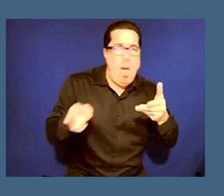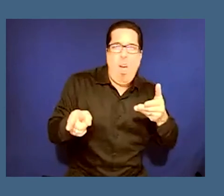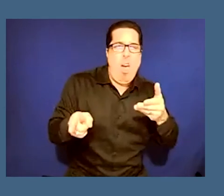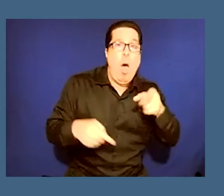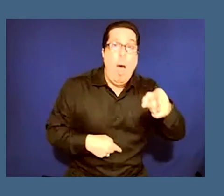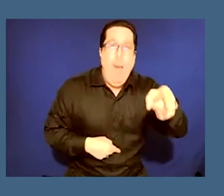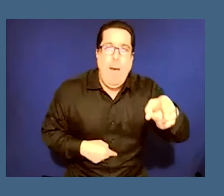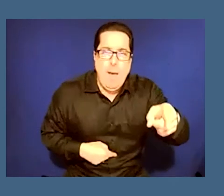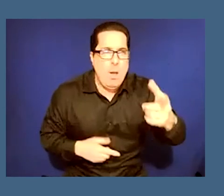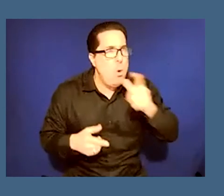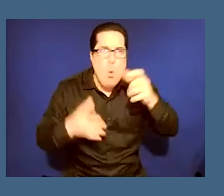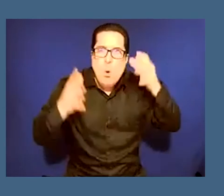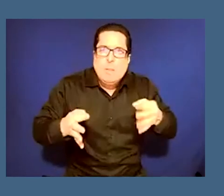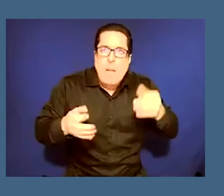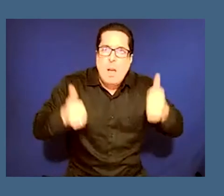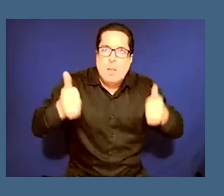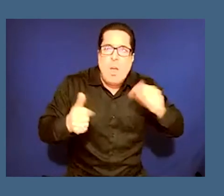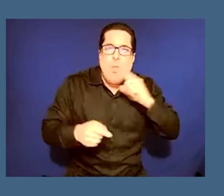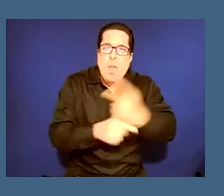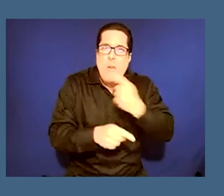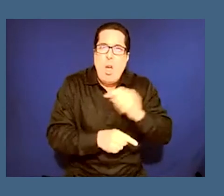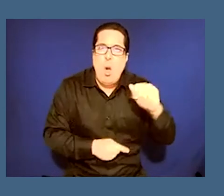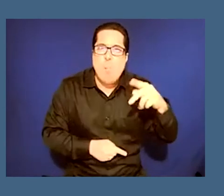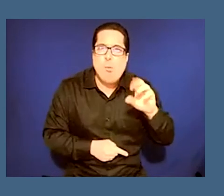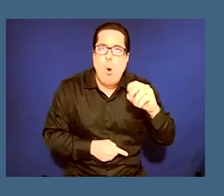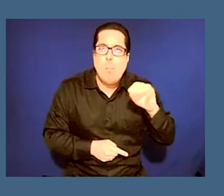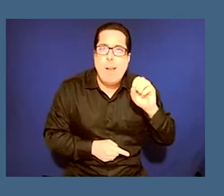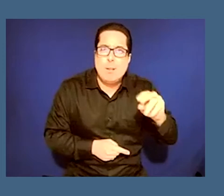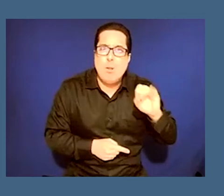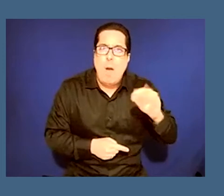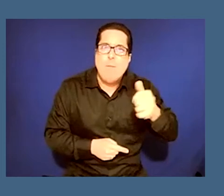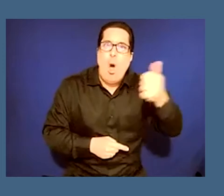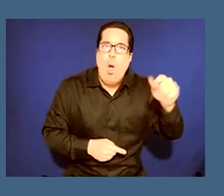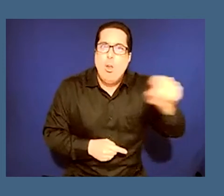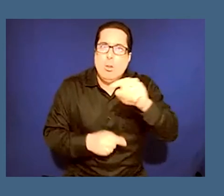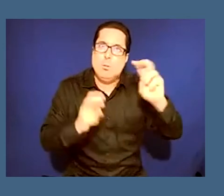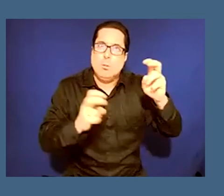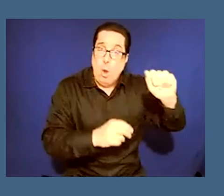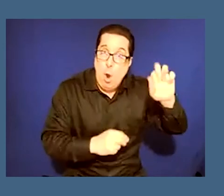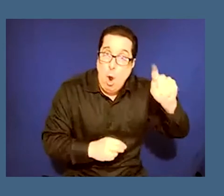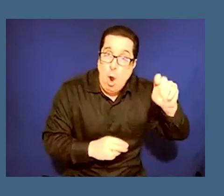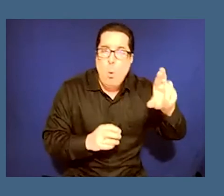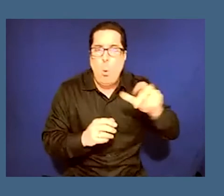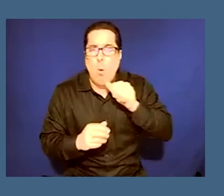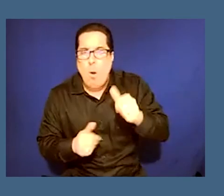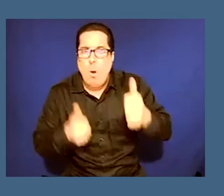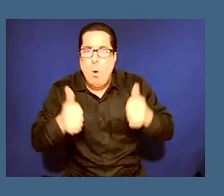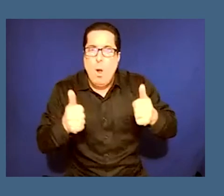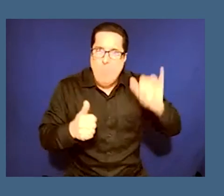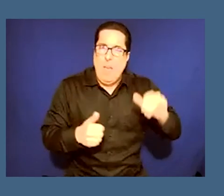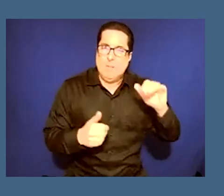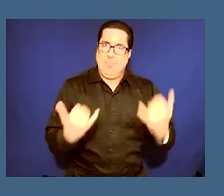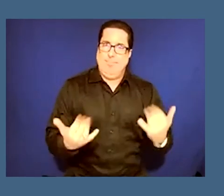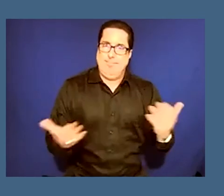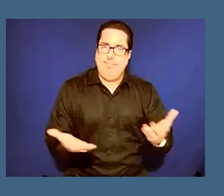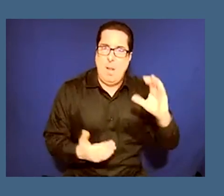we think about the appropriation of others art and those are contemporary questions that are in continuous debate whether we're